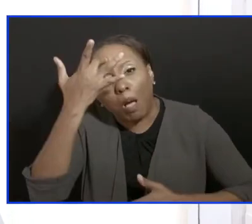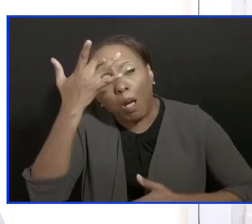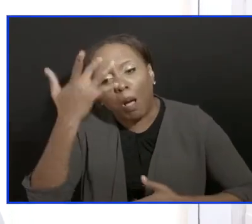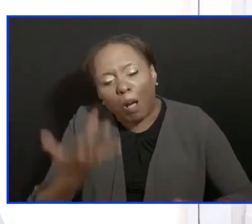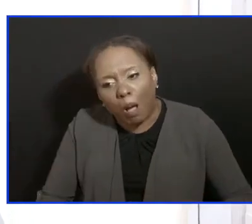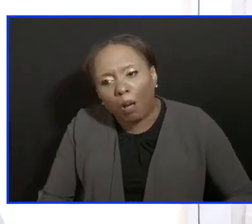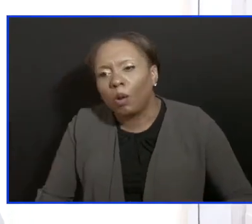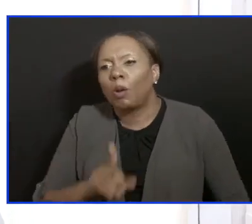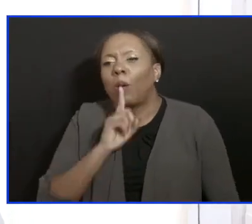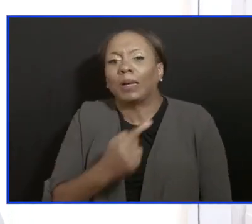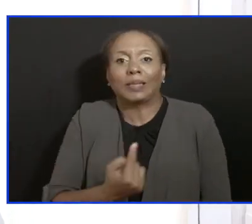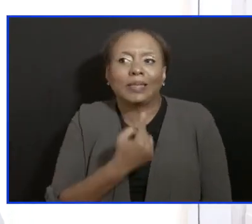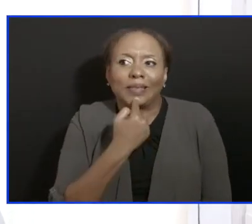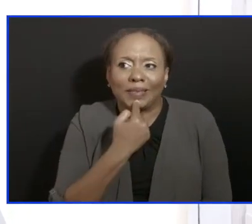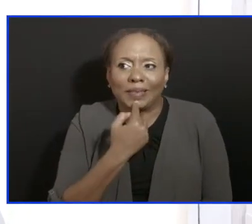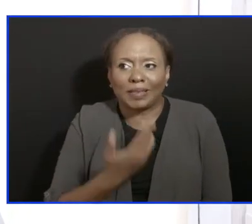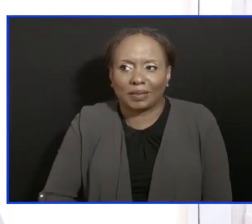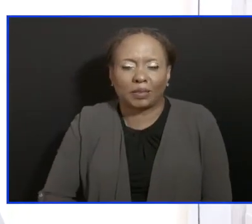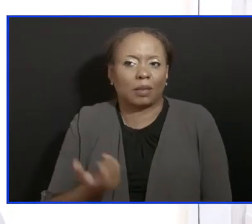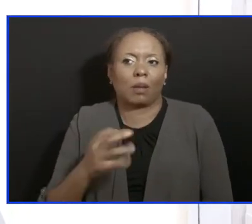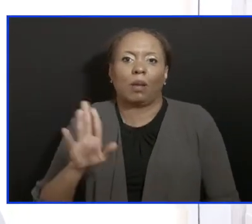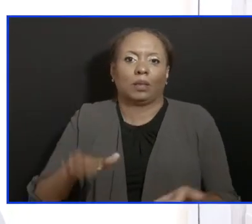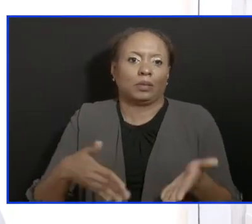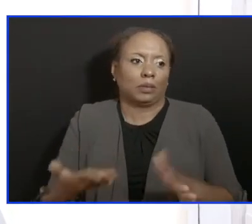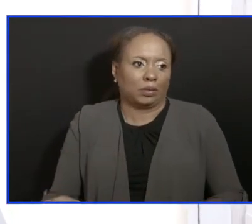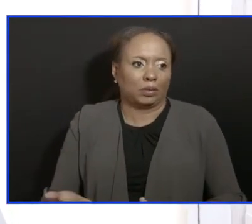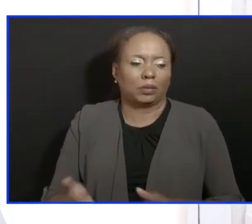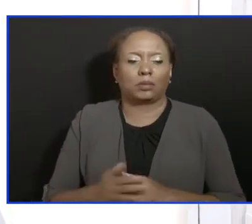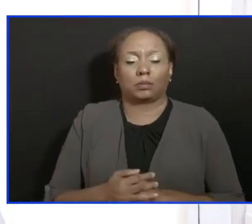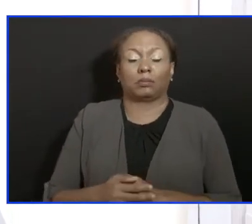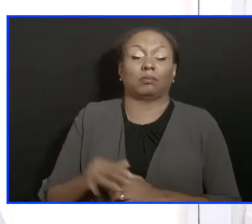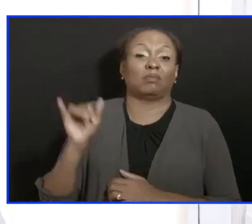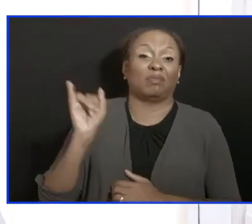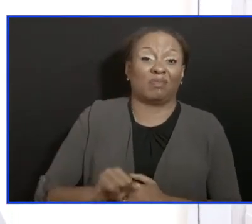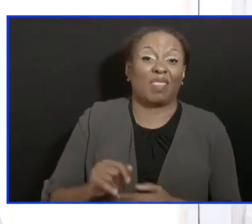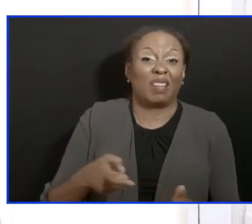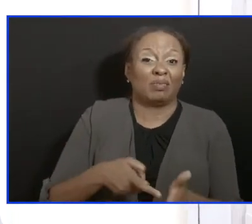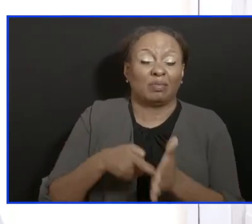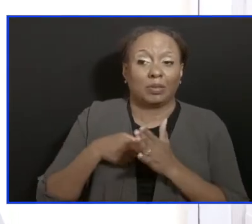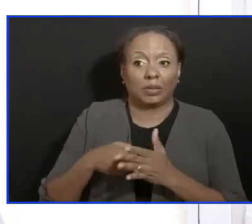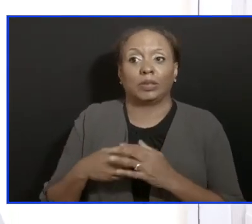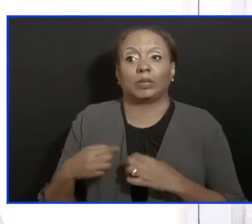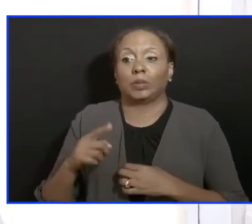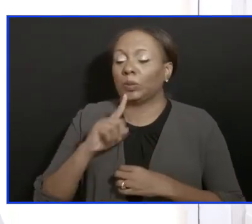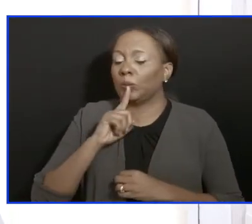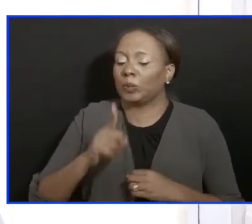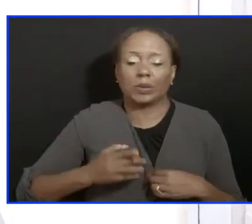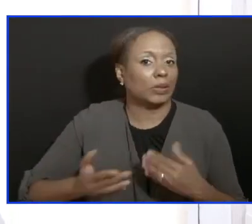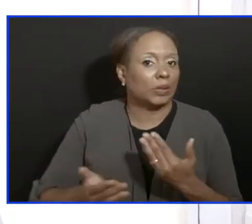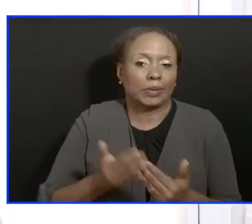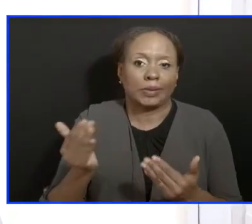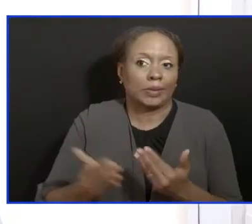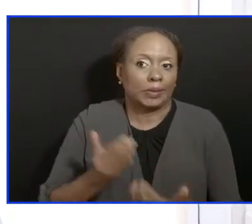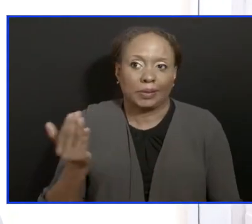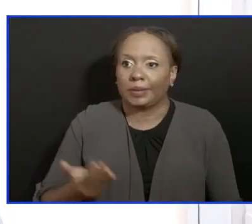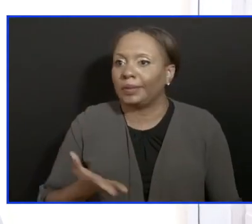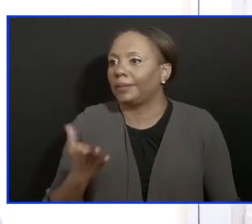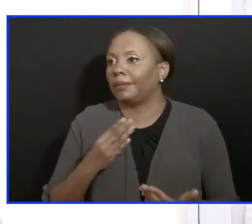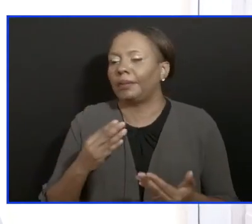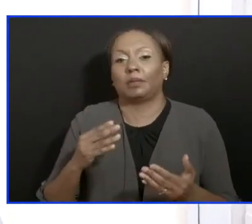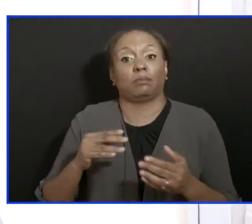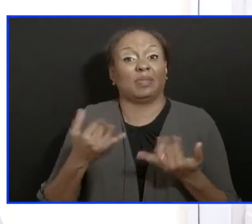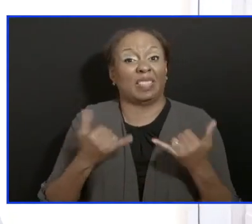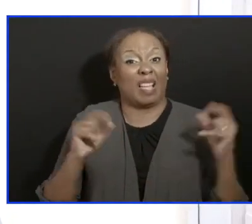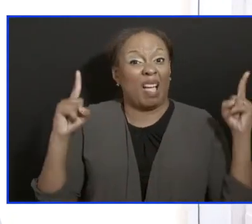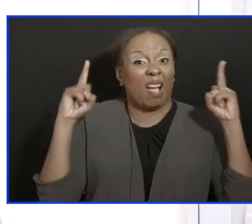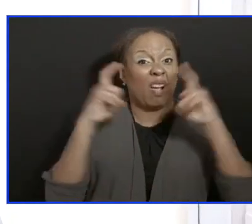either be seriously hospitalized or to die. And that is what is required. It is as easy as that, but it is as complex